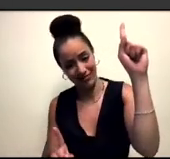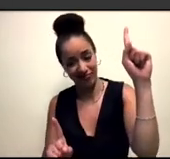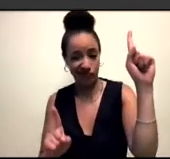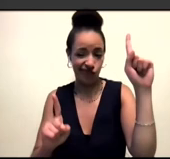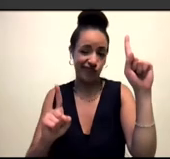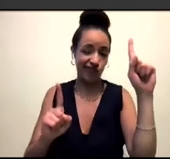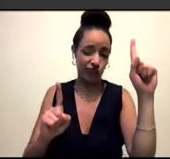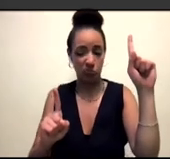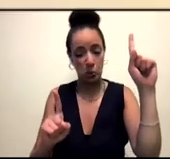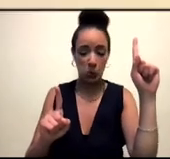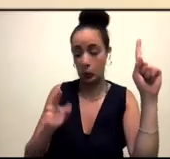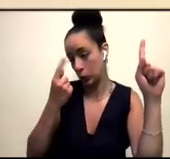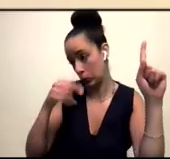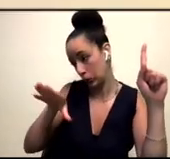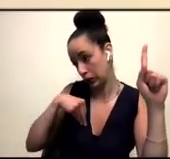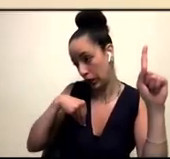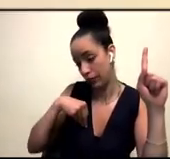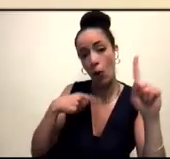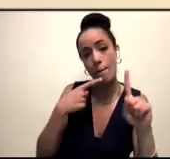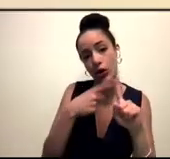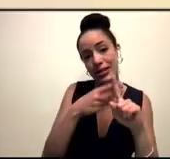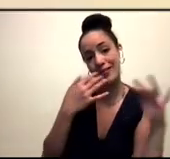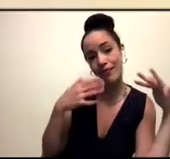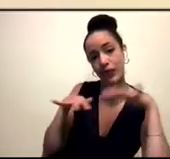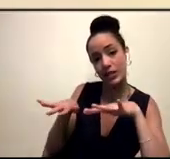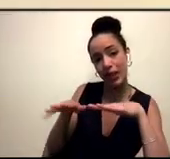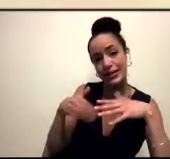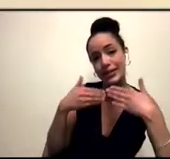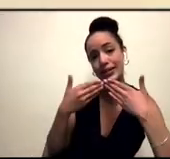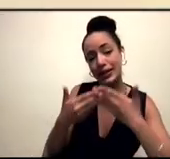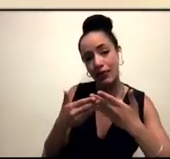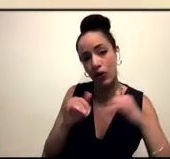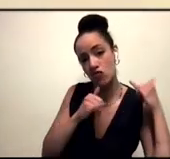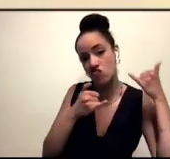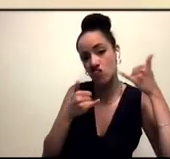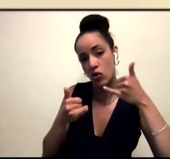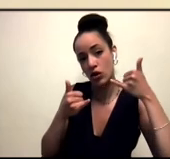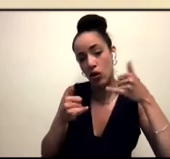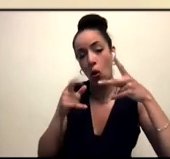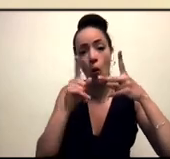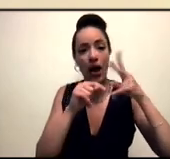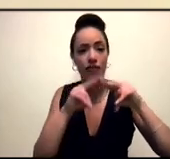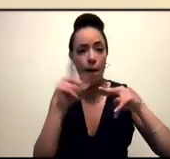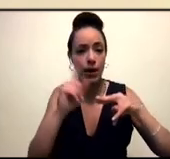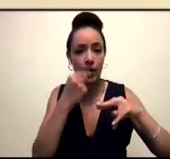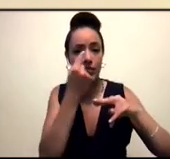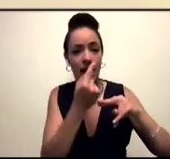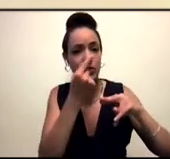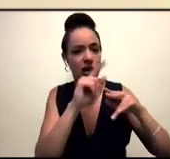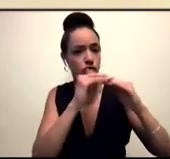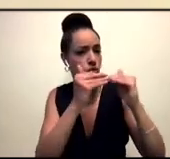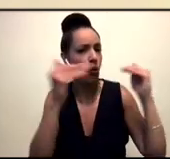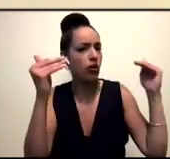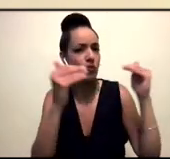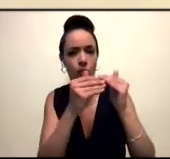giving them positive visibility and rewarding them. And then people that are less palatable to power or refuse or make themselves difficult